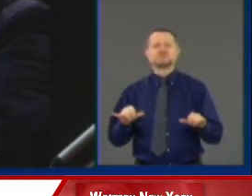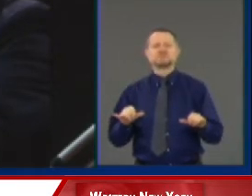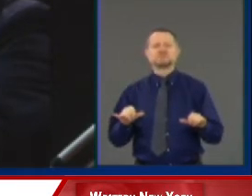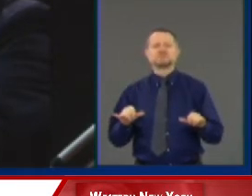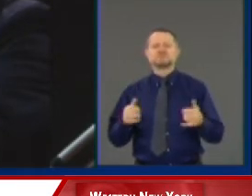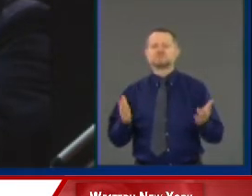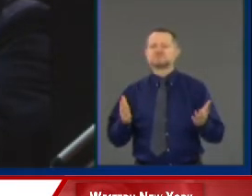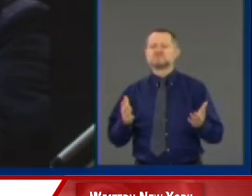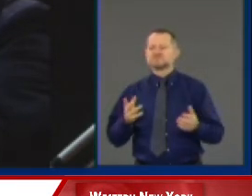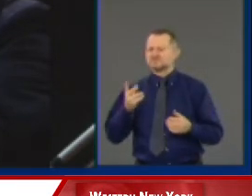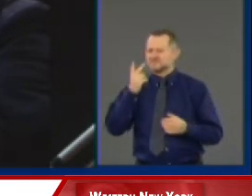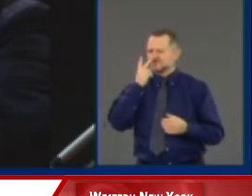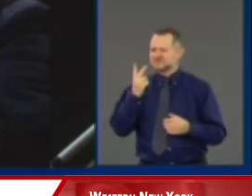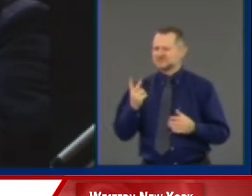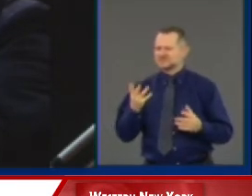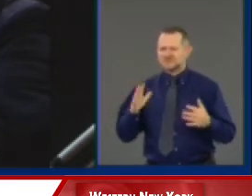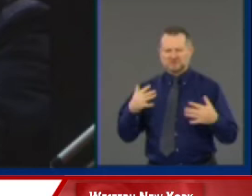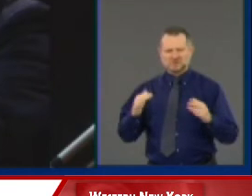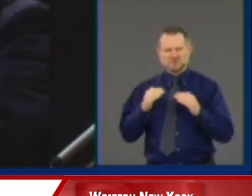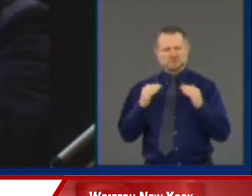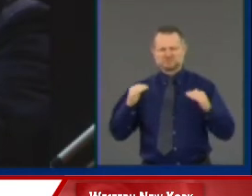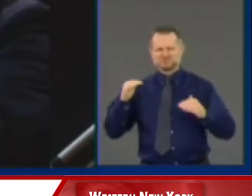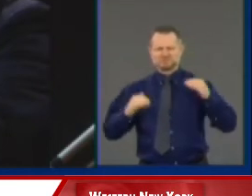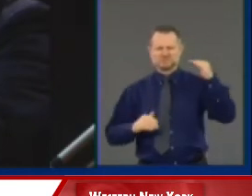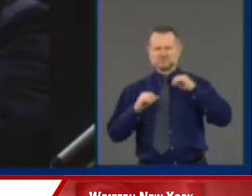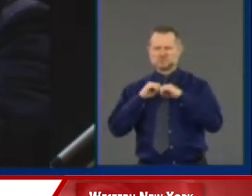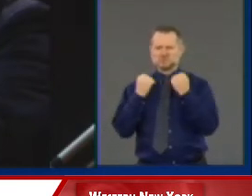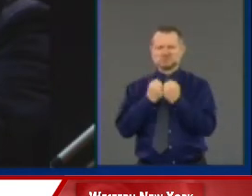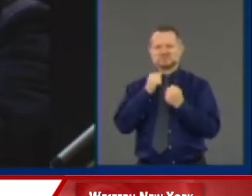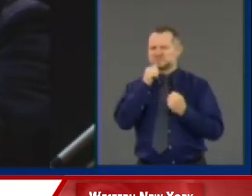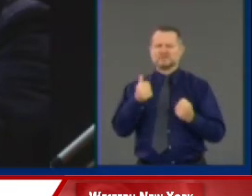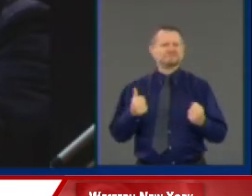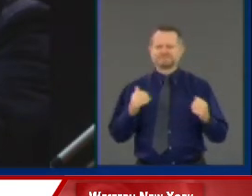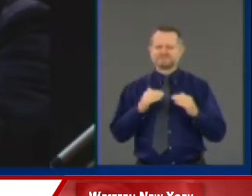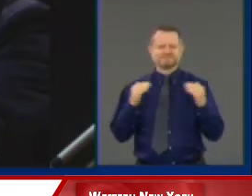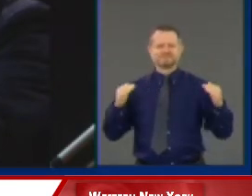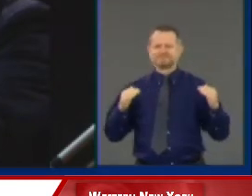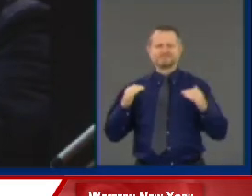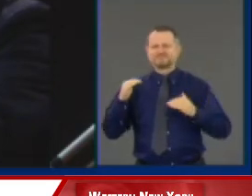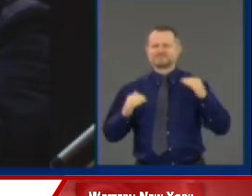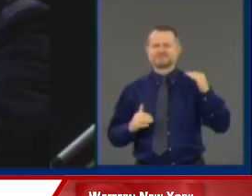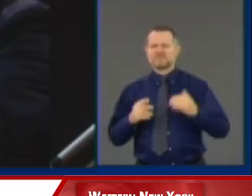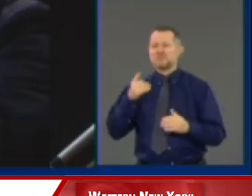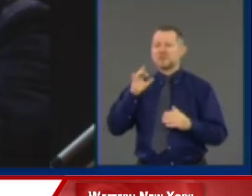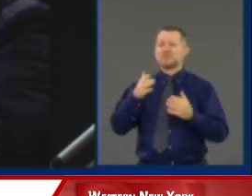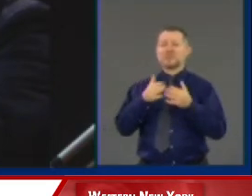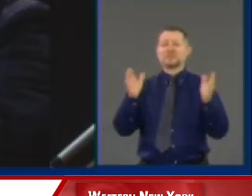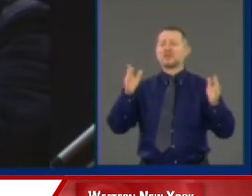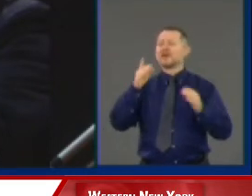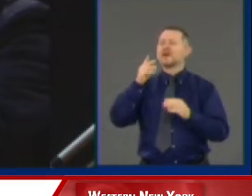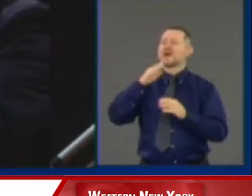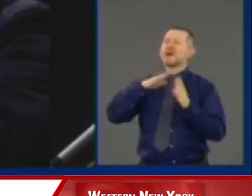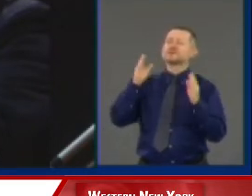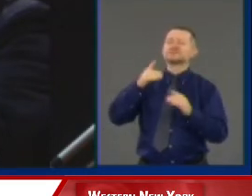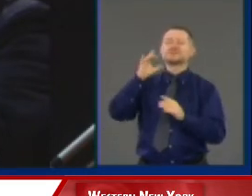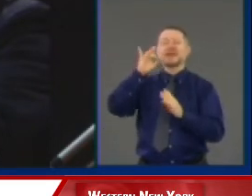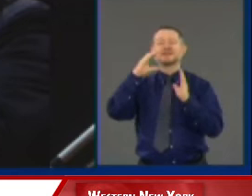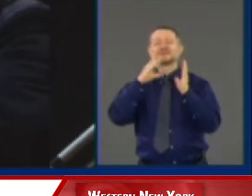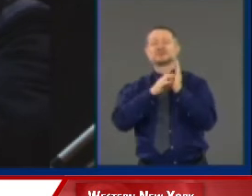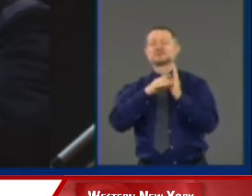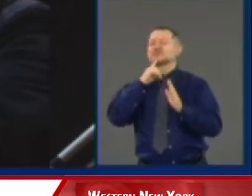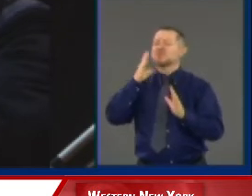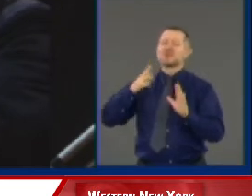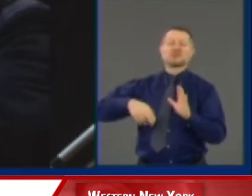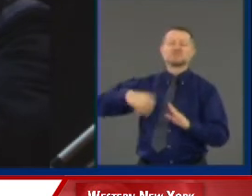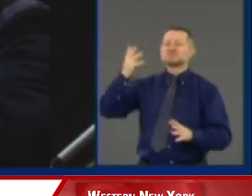inherent injustice in society. Look at public housing. Tell me there's not inherent injustice. Look at what happened with this COVID